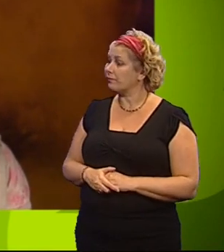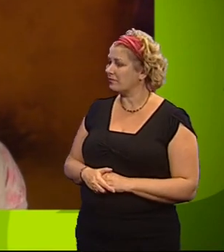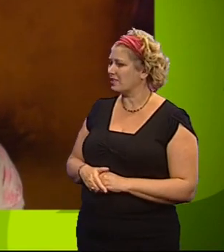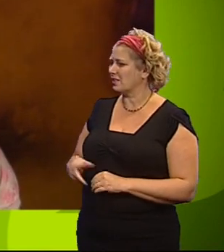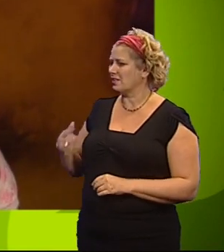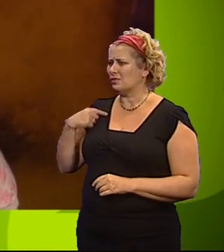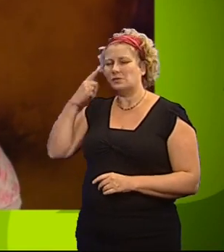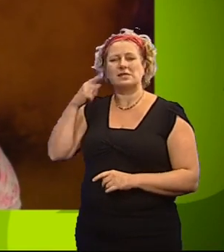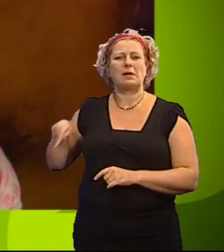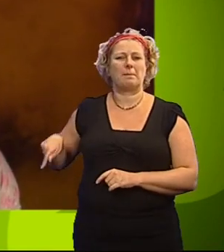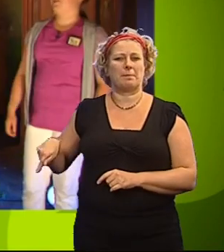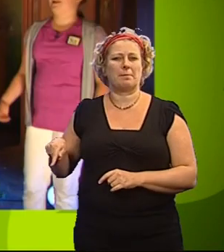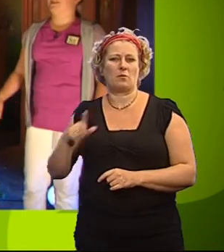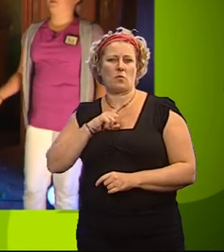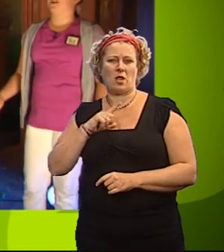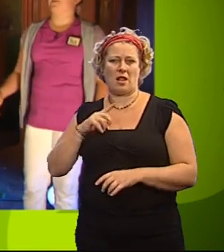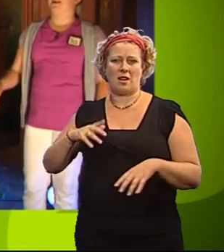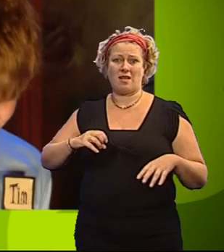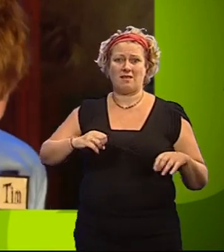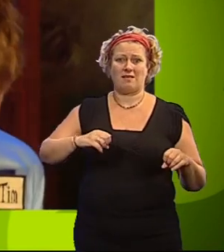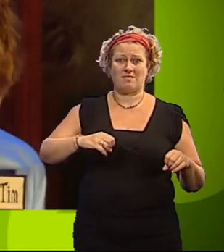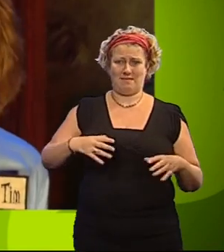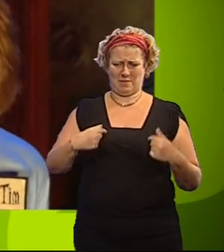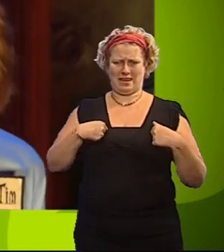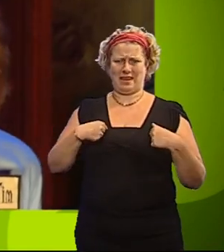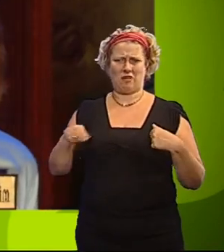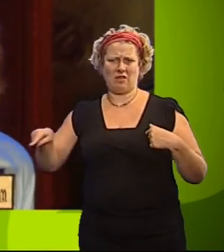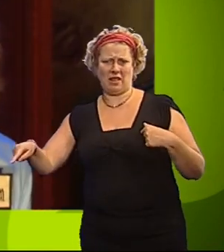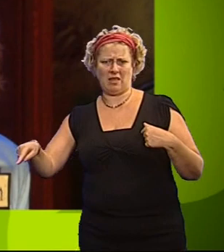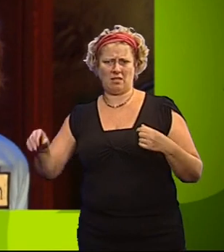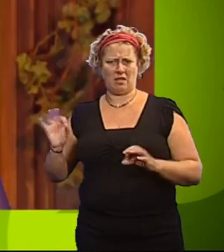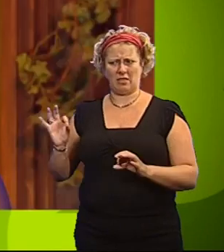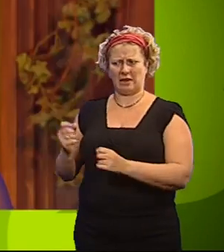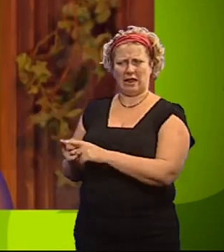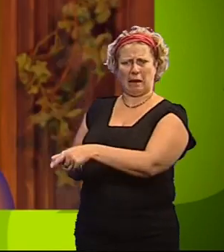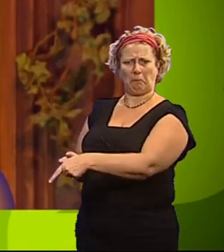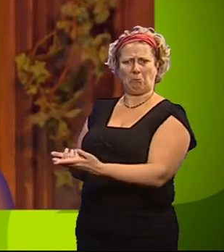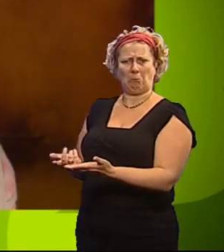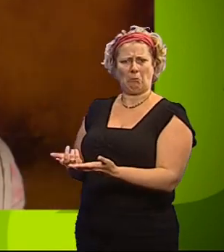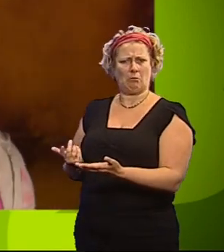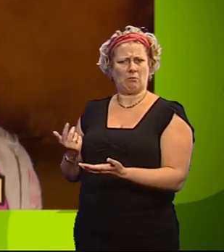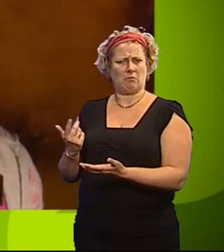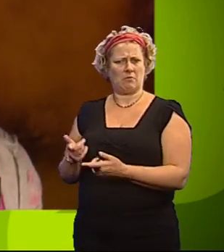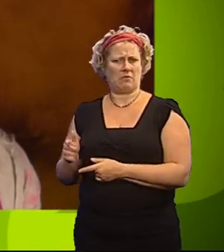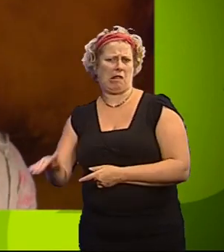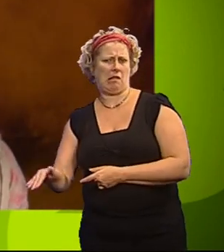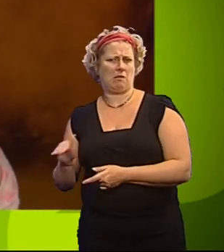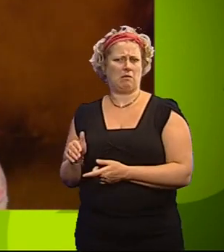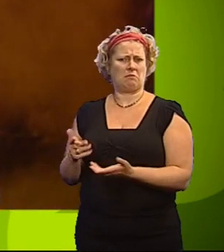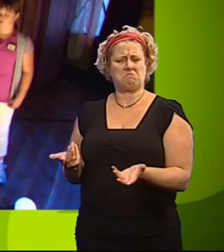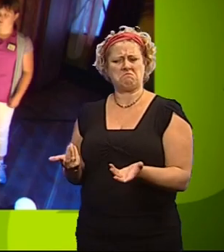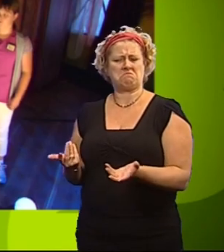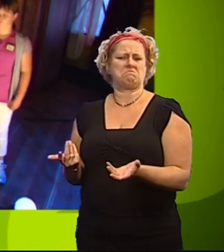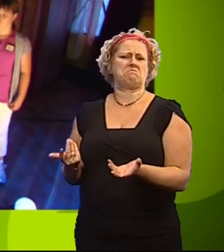I thought the saboteur was Tim because all the lights were kind of like near me and Renee, none of them were near his and they were in reachable point from his door.